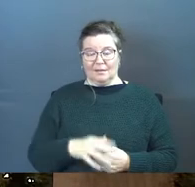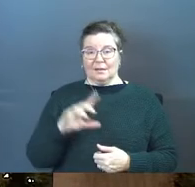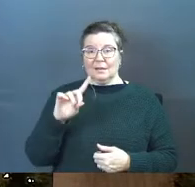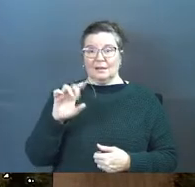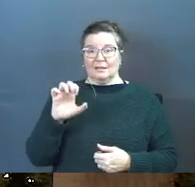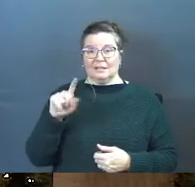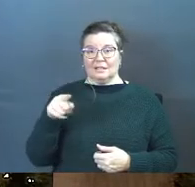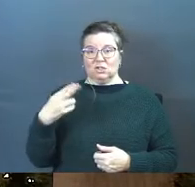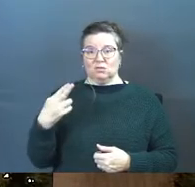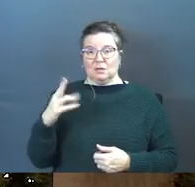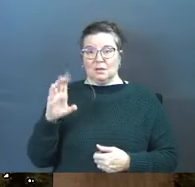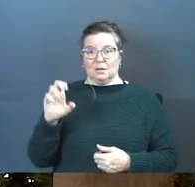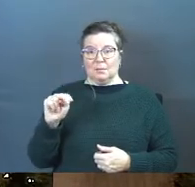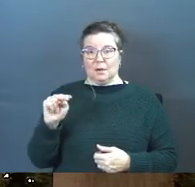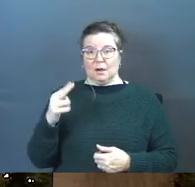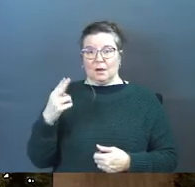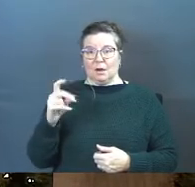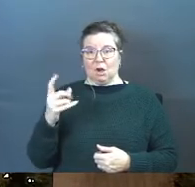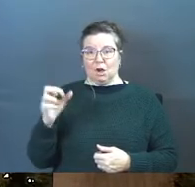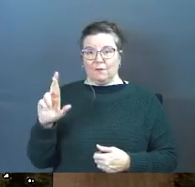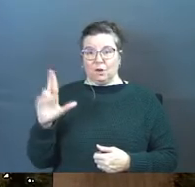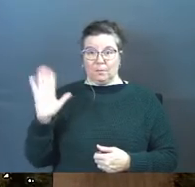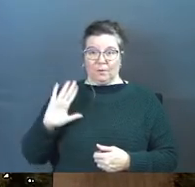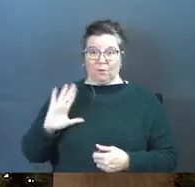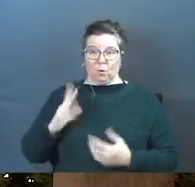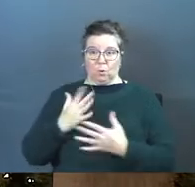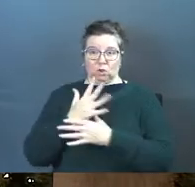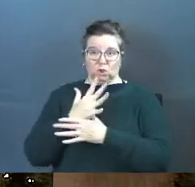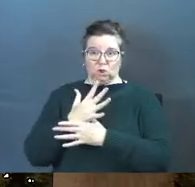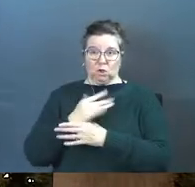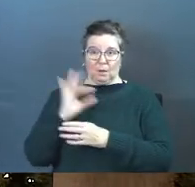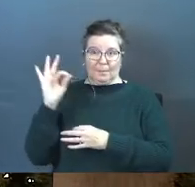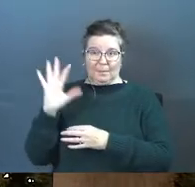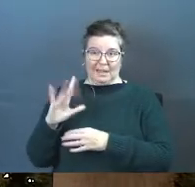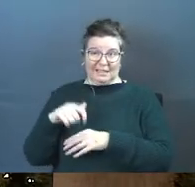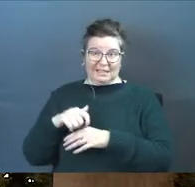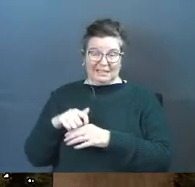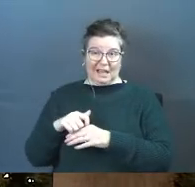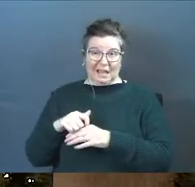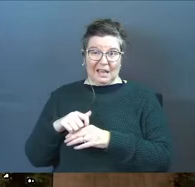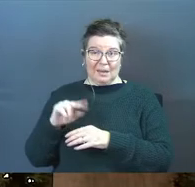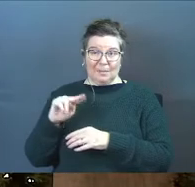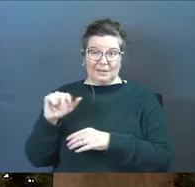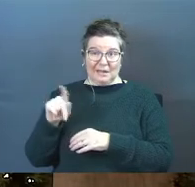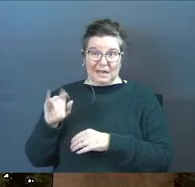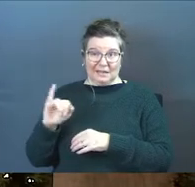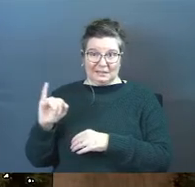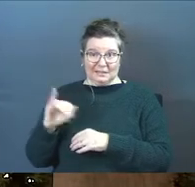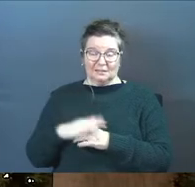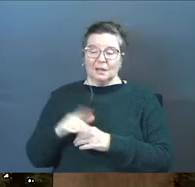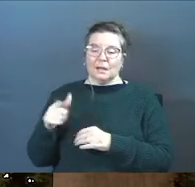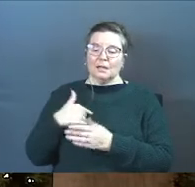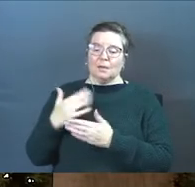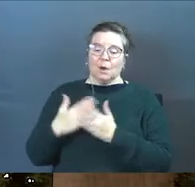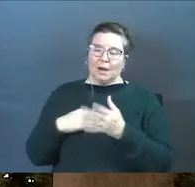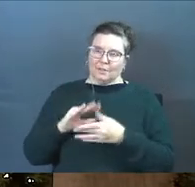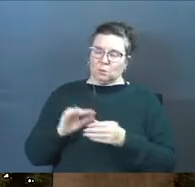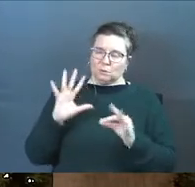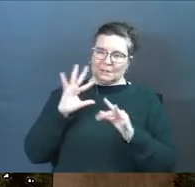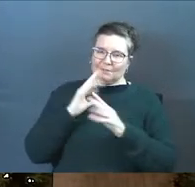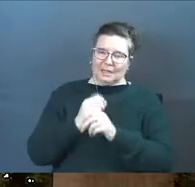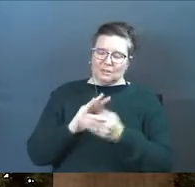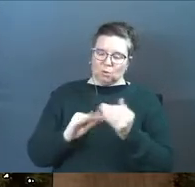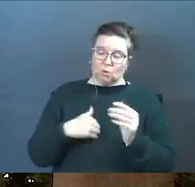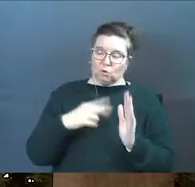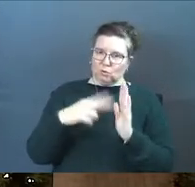Dietrich Bonhoeffer is a German pastor, was a German pastor at the time of the Nazis and as he, part of his story, it's a fascinating